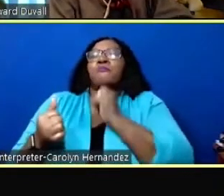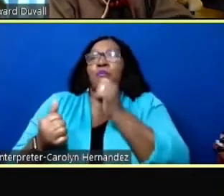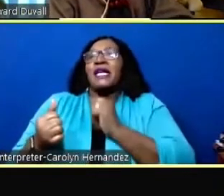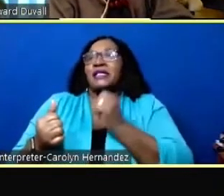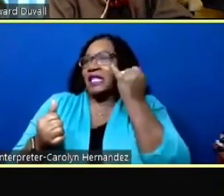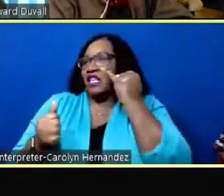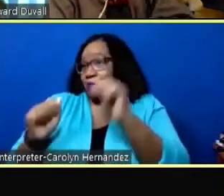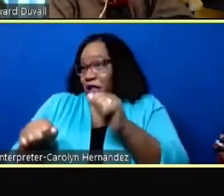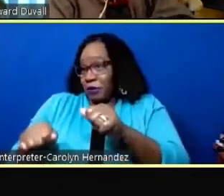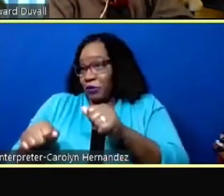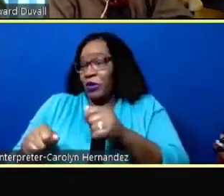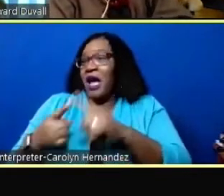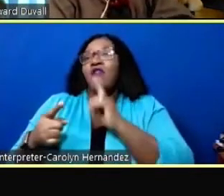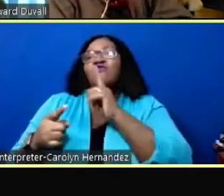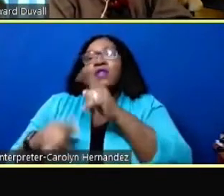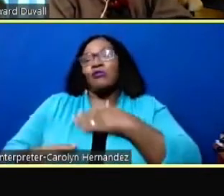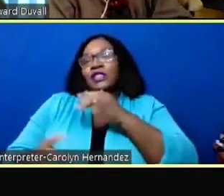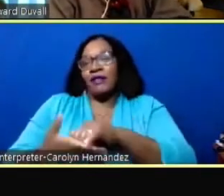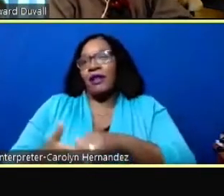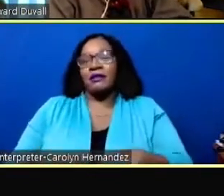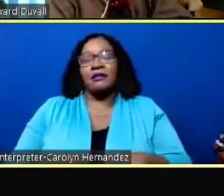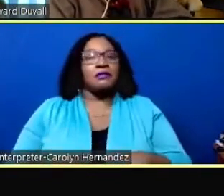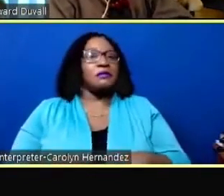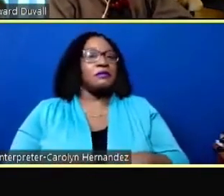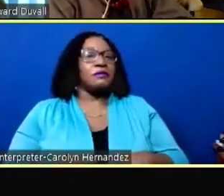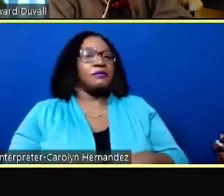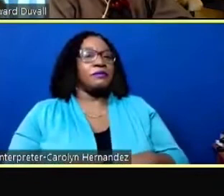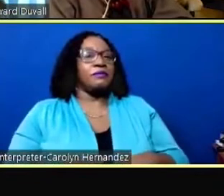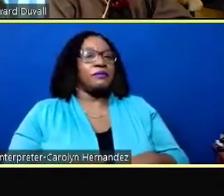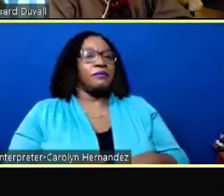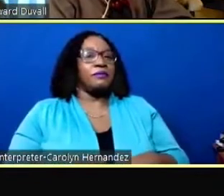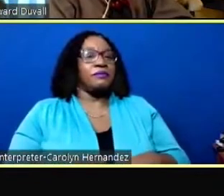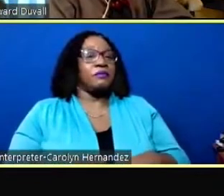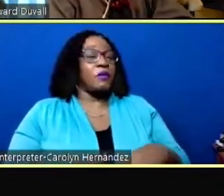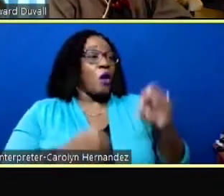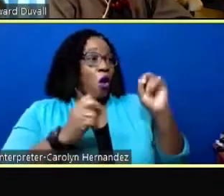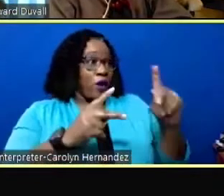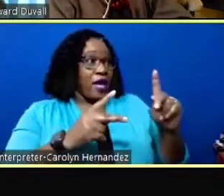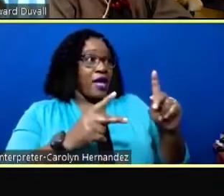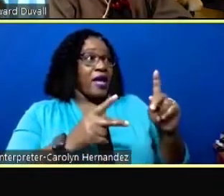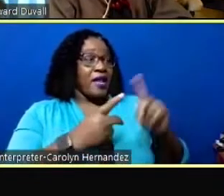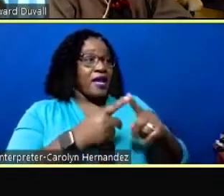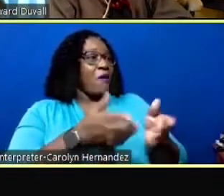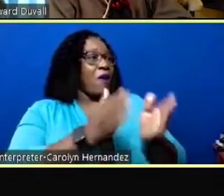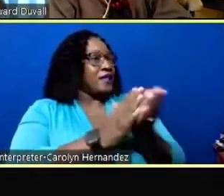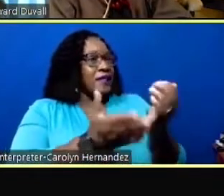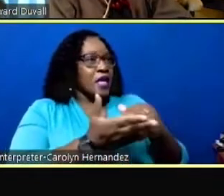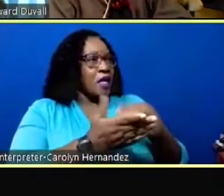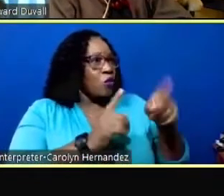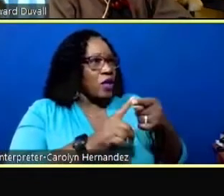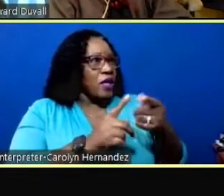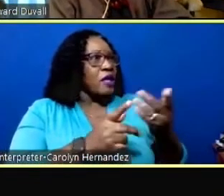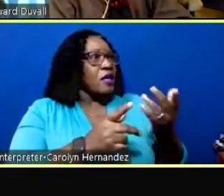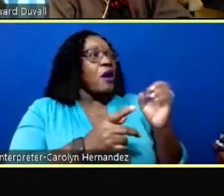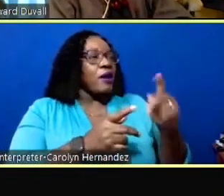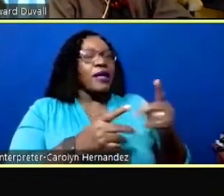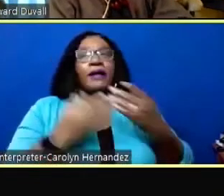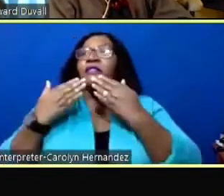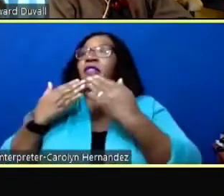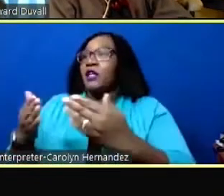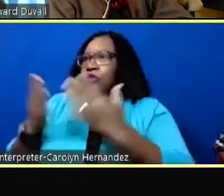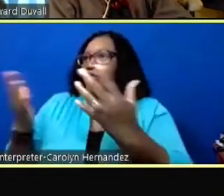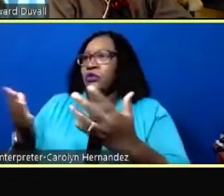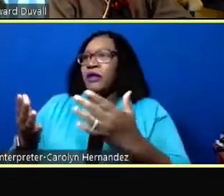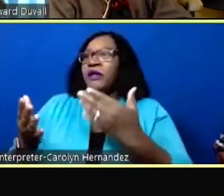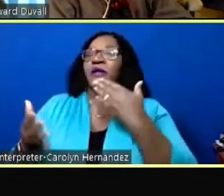possible i would really appreciate that okay i'll wait i'll ask him again then thank you sir thank you so much thank you